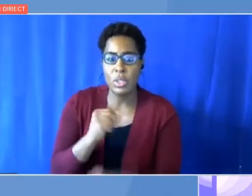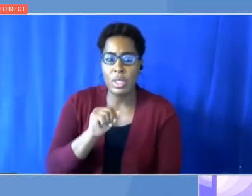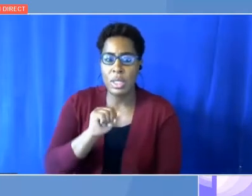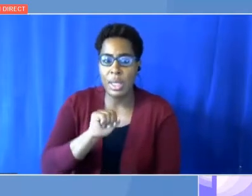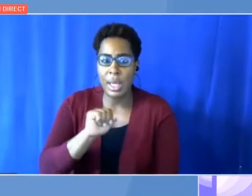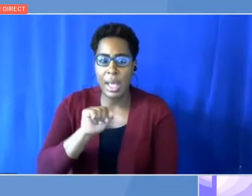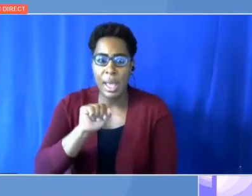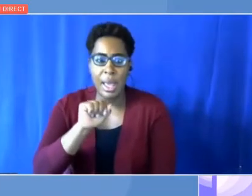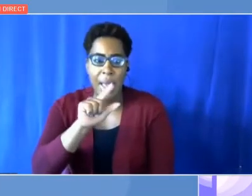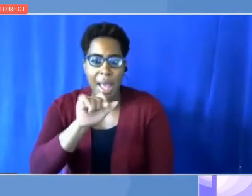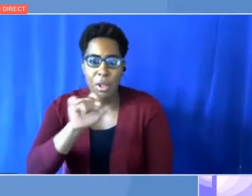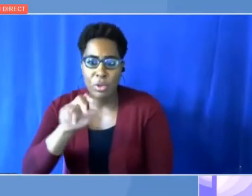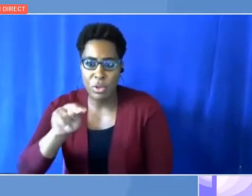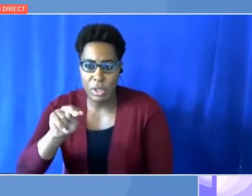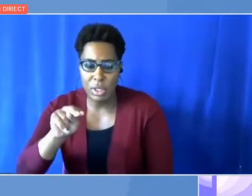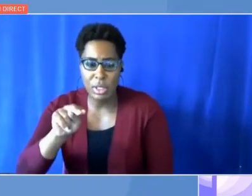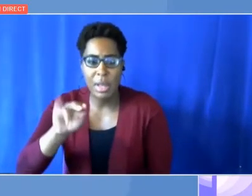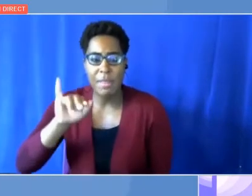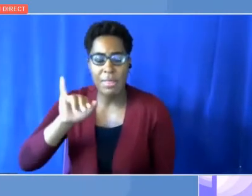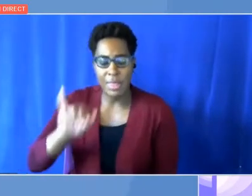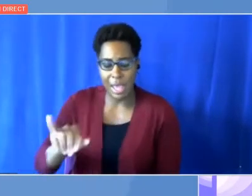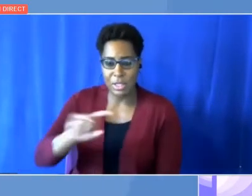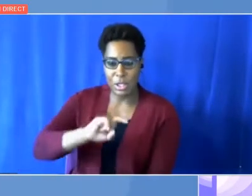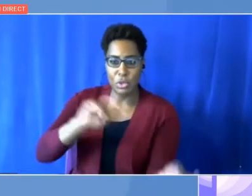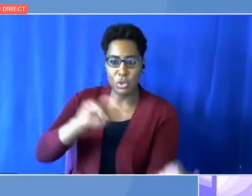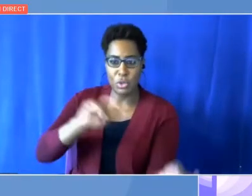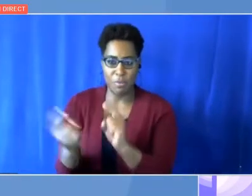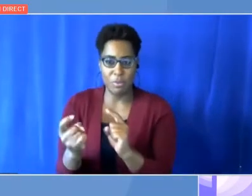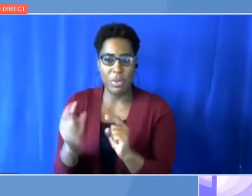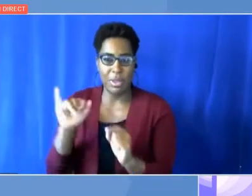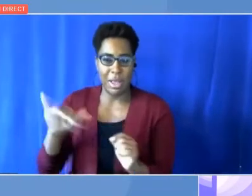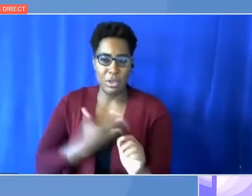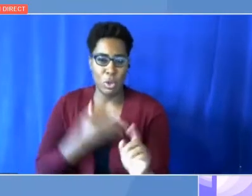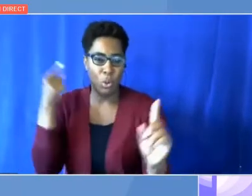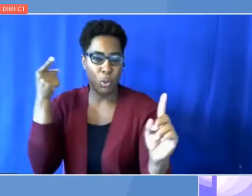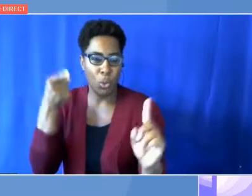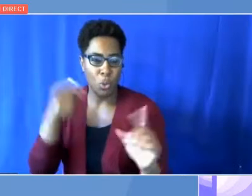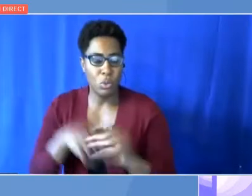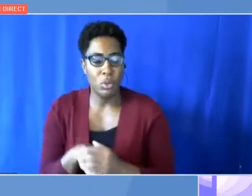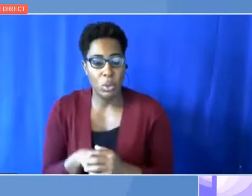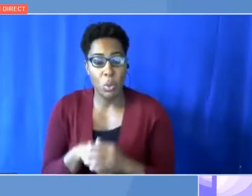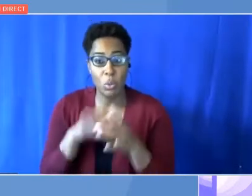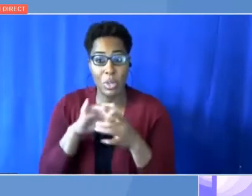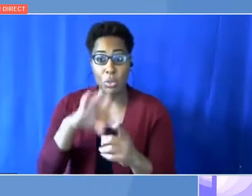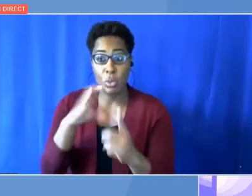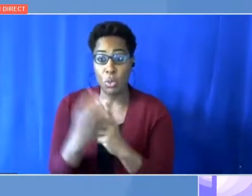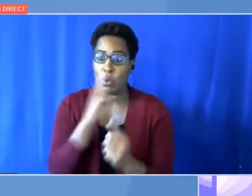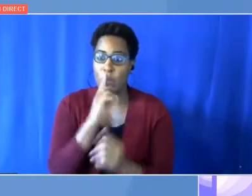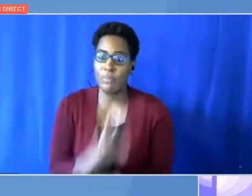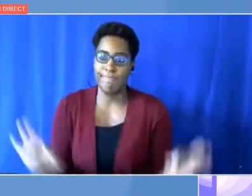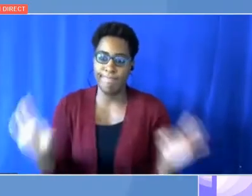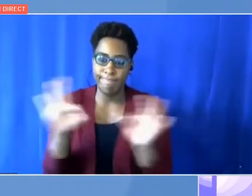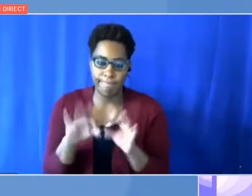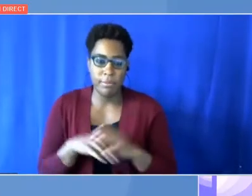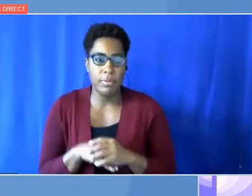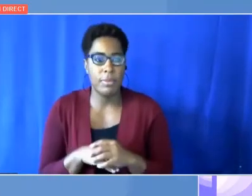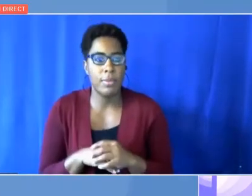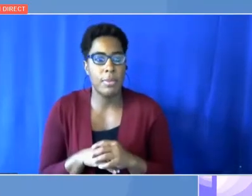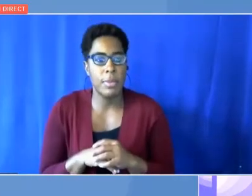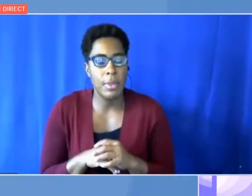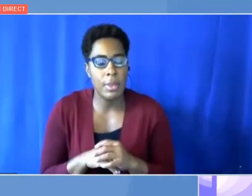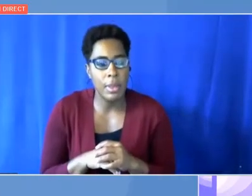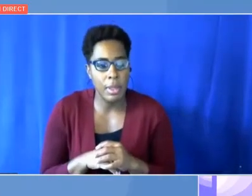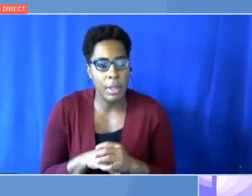is the transformation where we are going. So, culturally, this is very important. The last push came from the change in the US